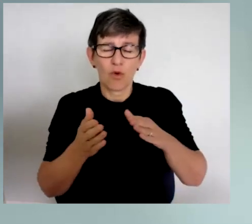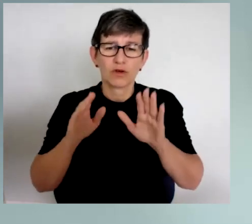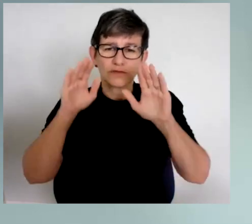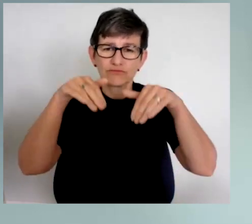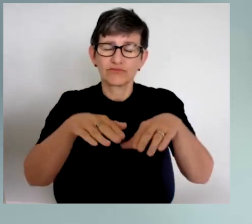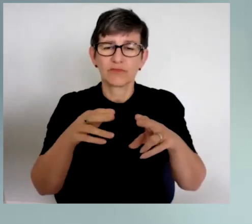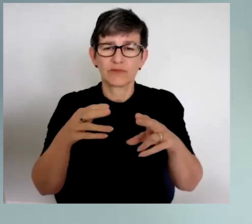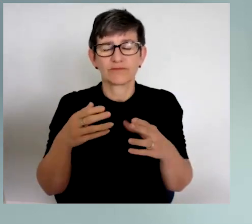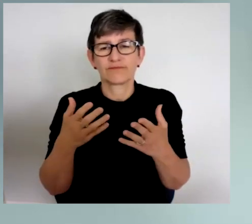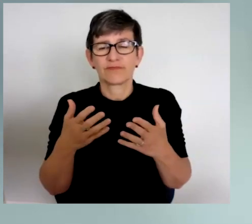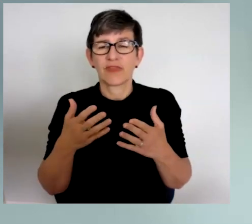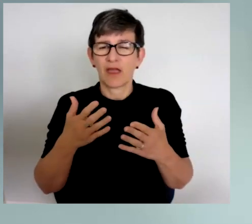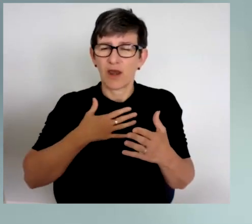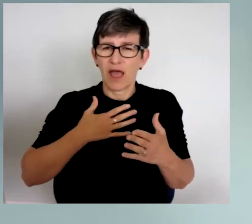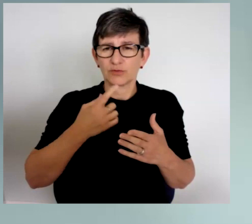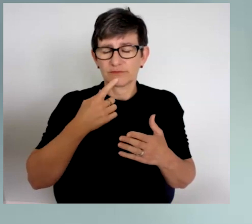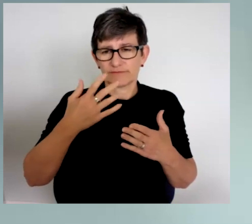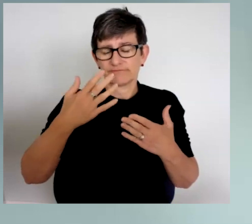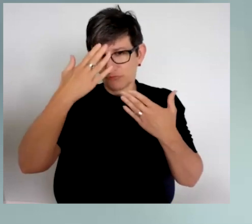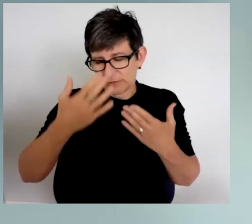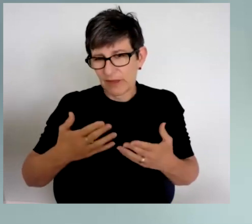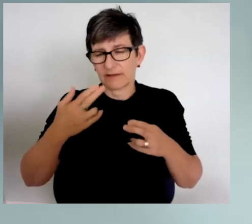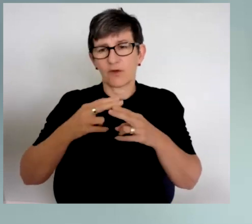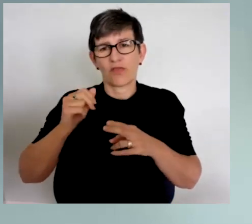their elders past, present and emerging.